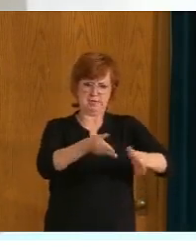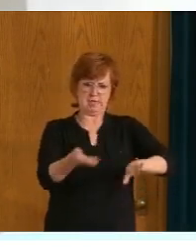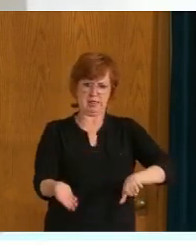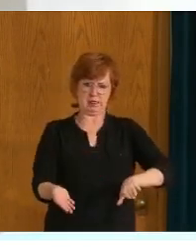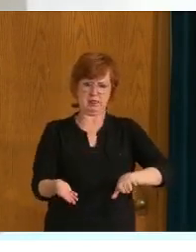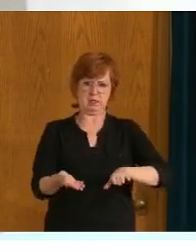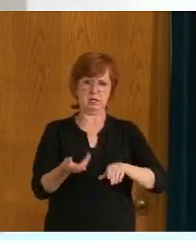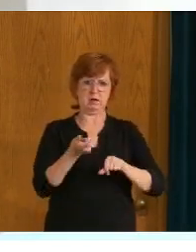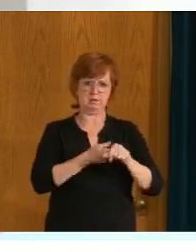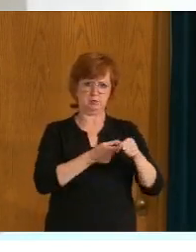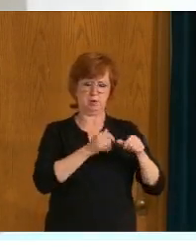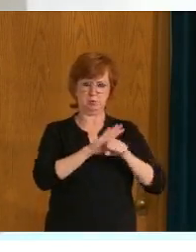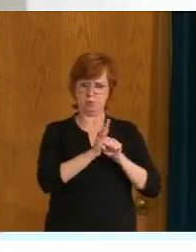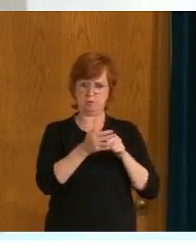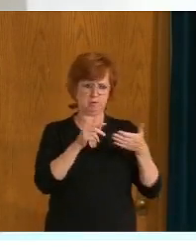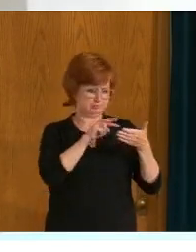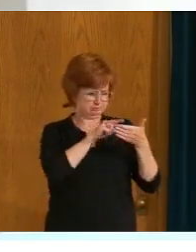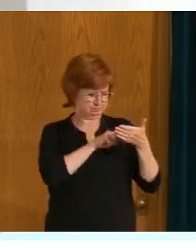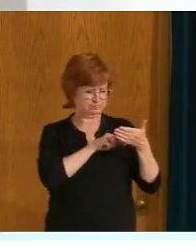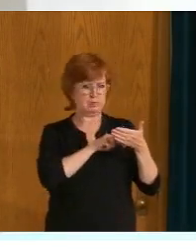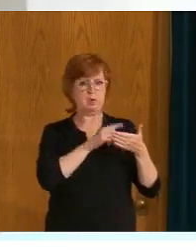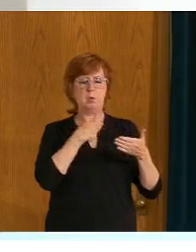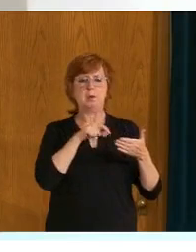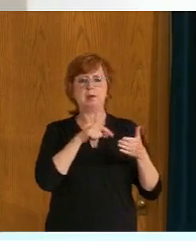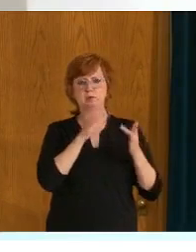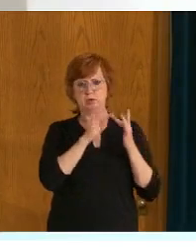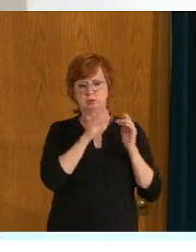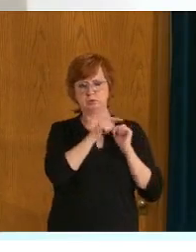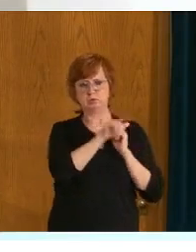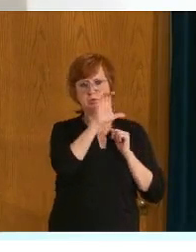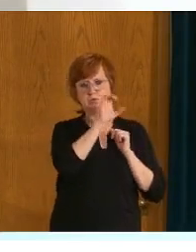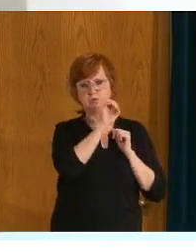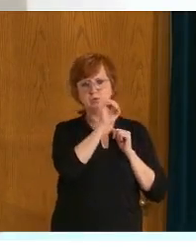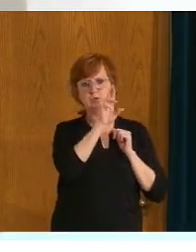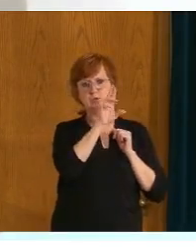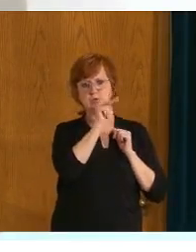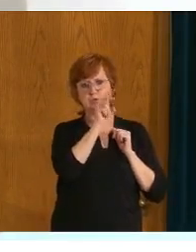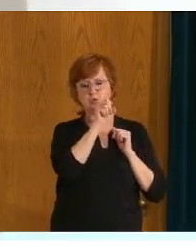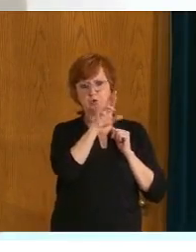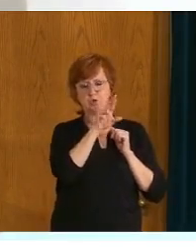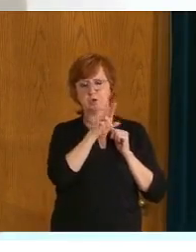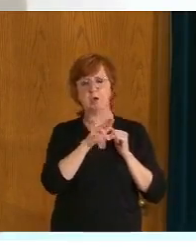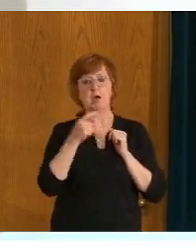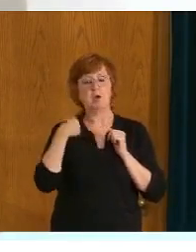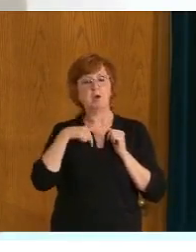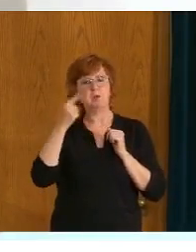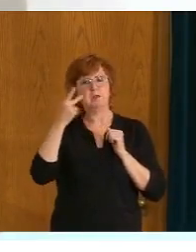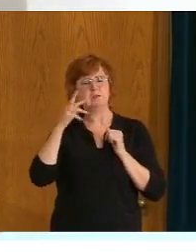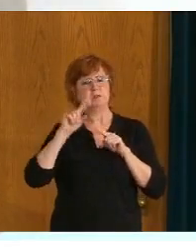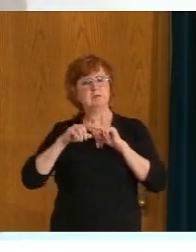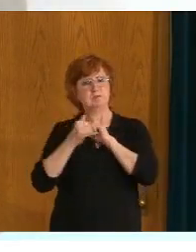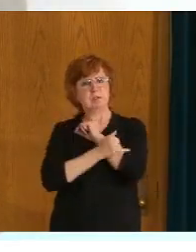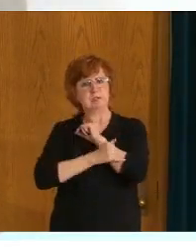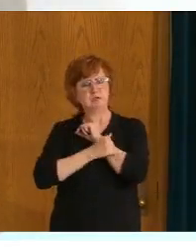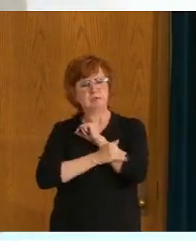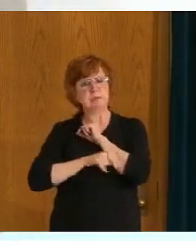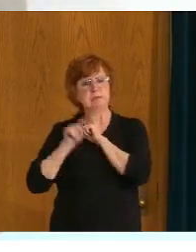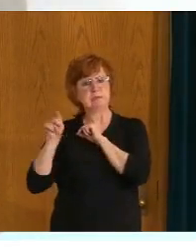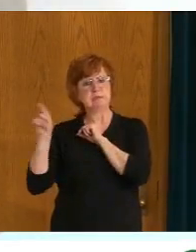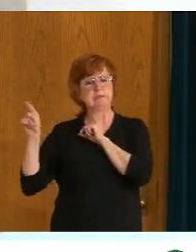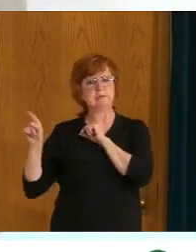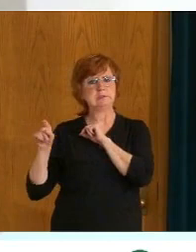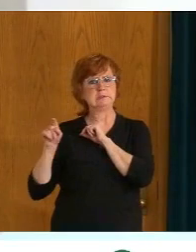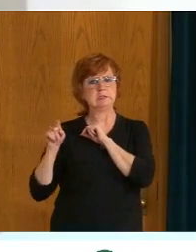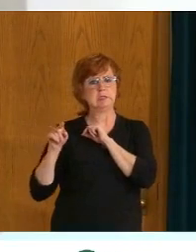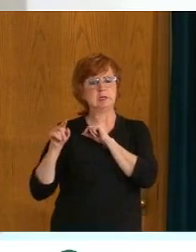while many provinces and many countries have shown some excess mortality and, you know, some of that could be